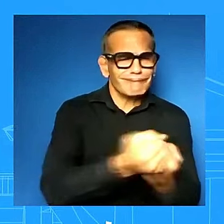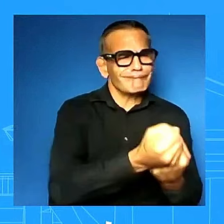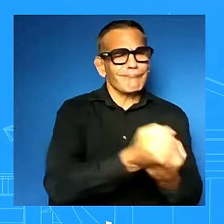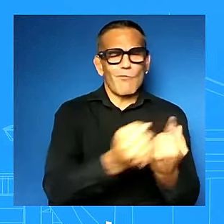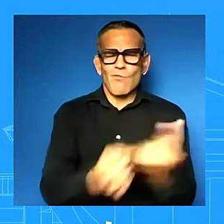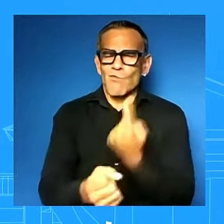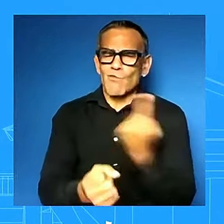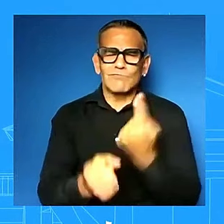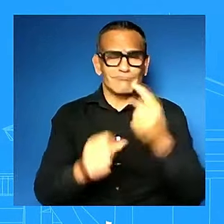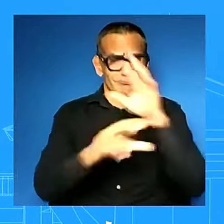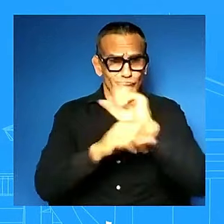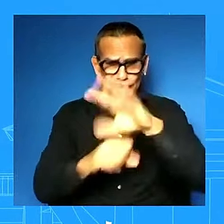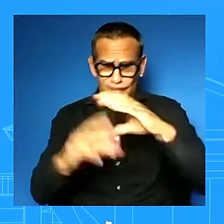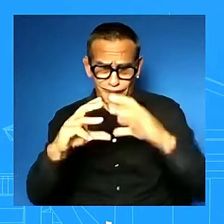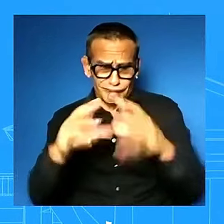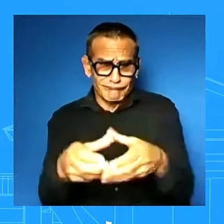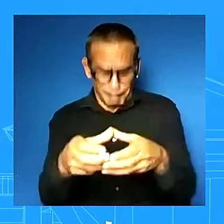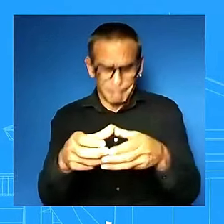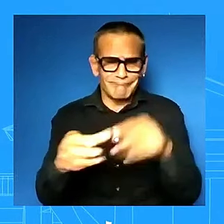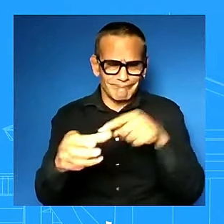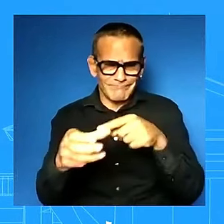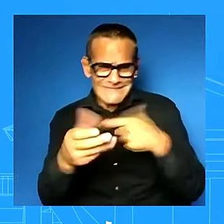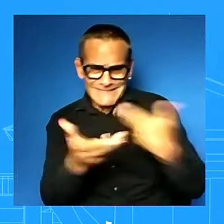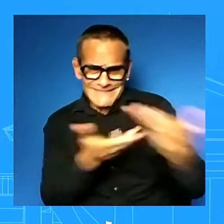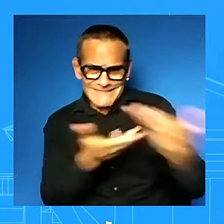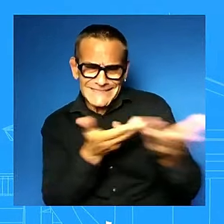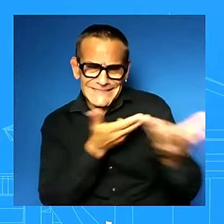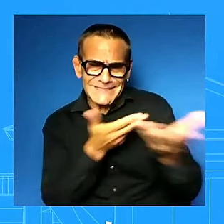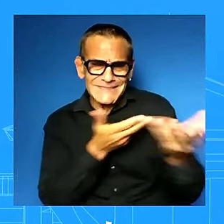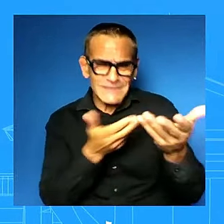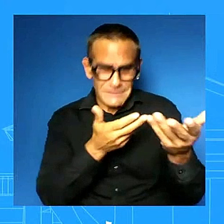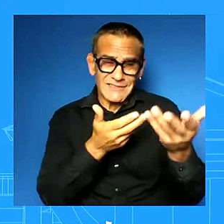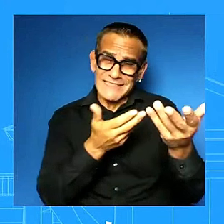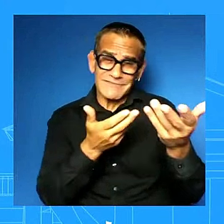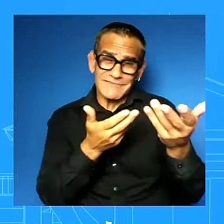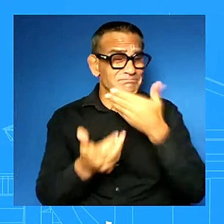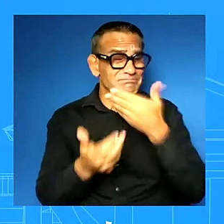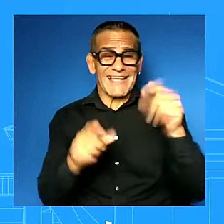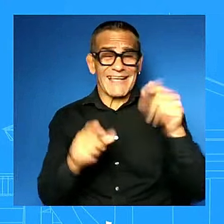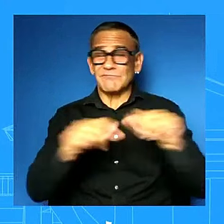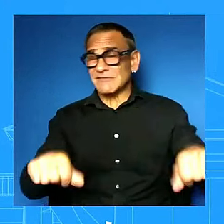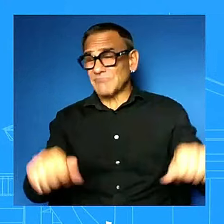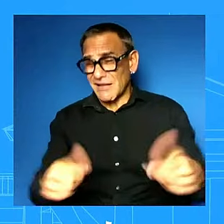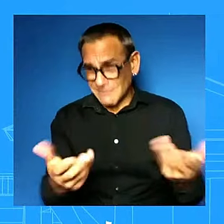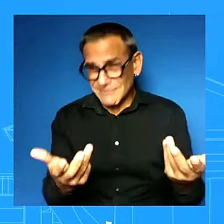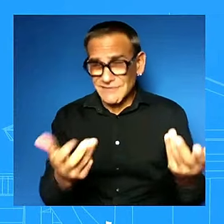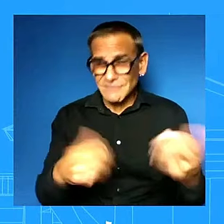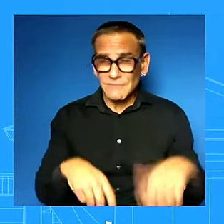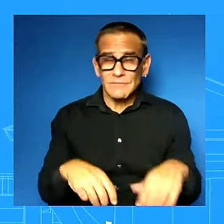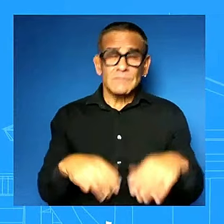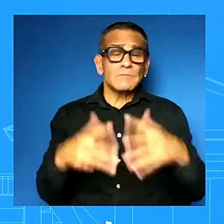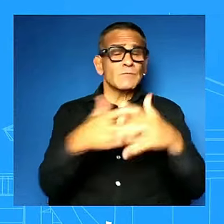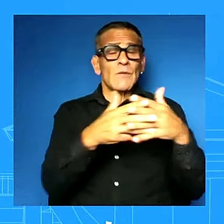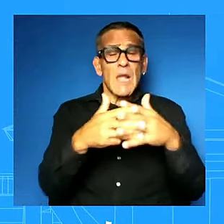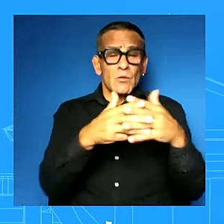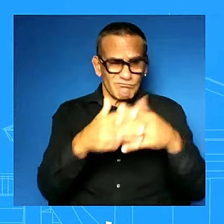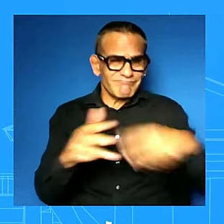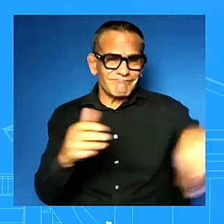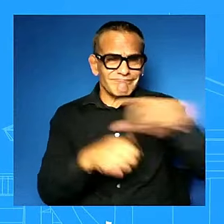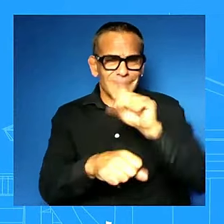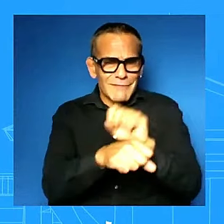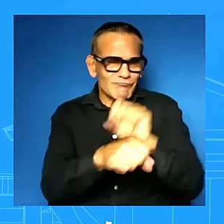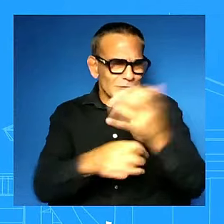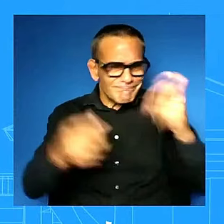best way for american workers and employers to come to an agreement for uh that works for all parties and do it in a